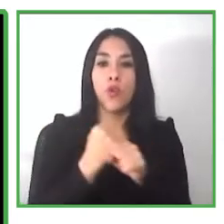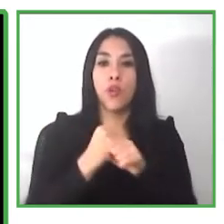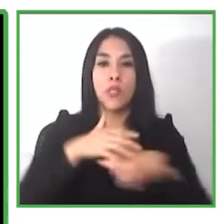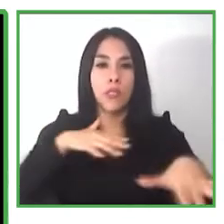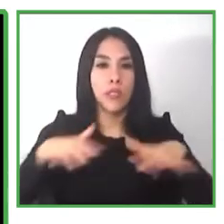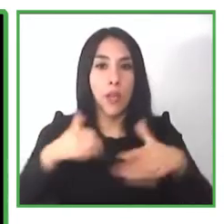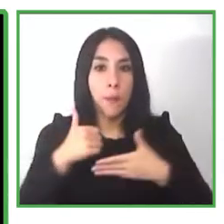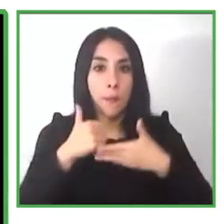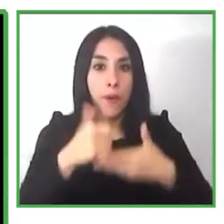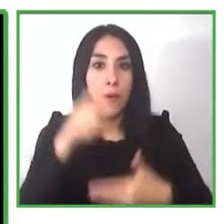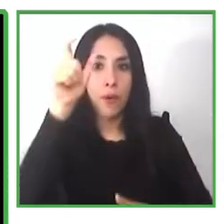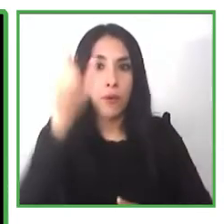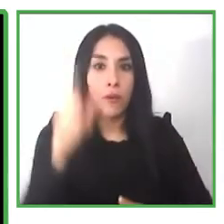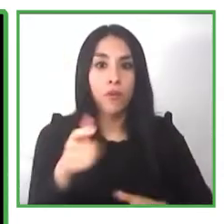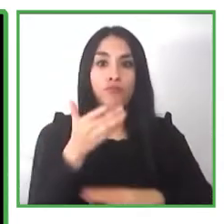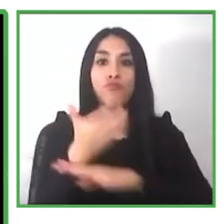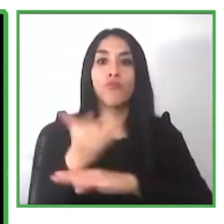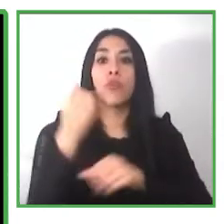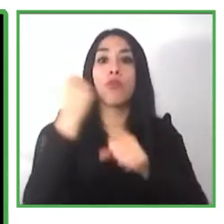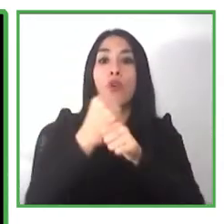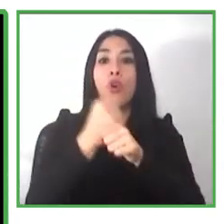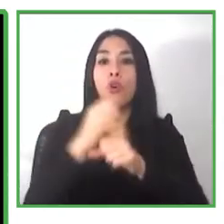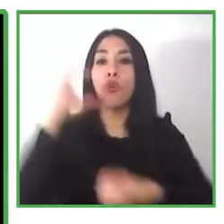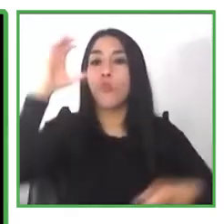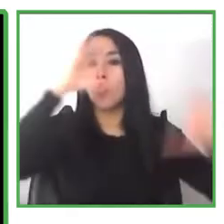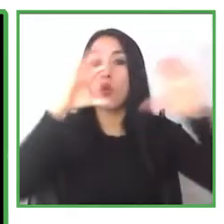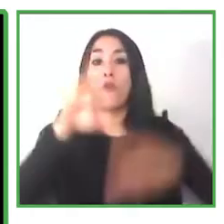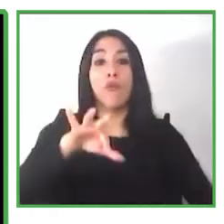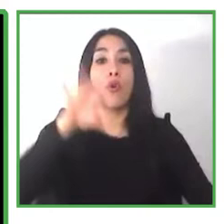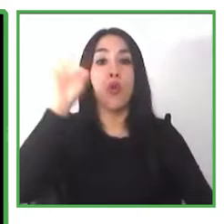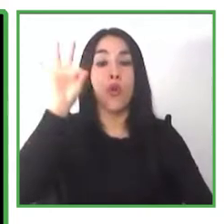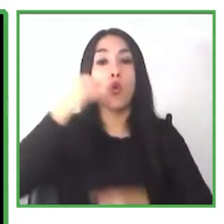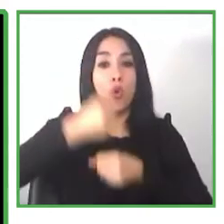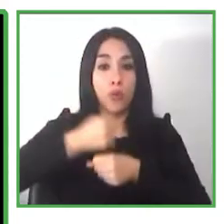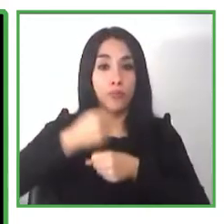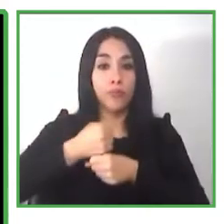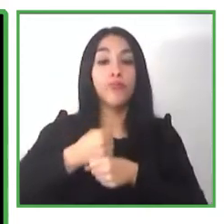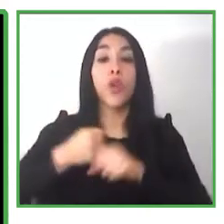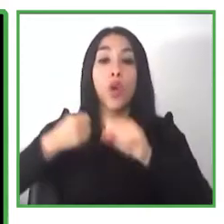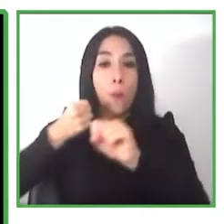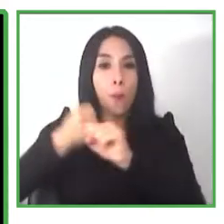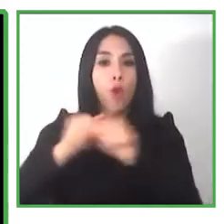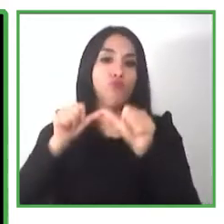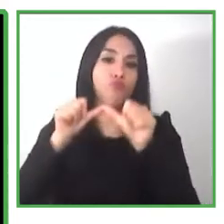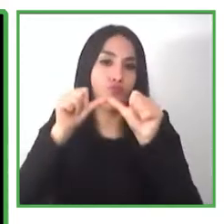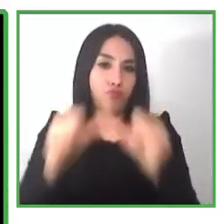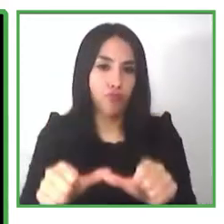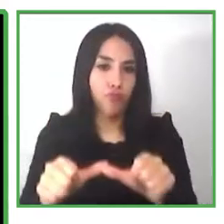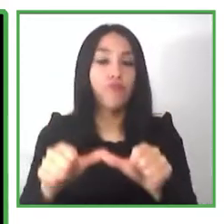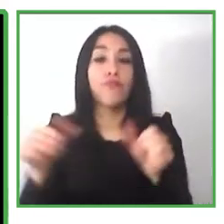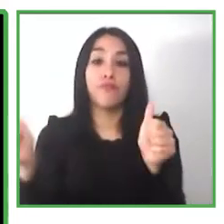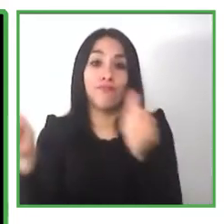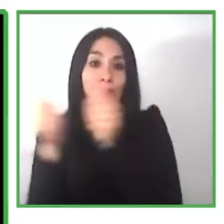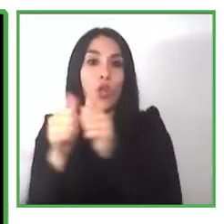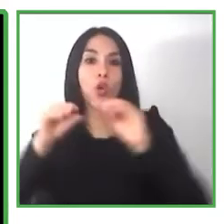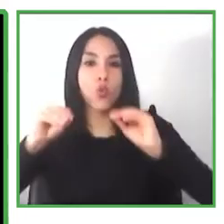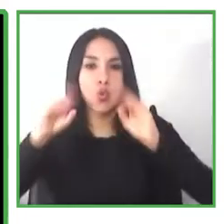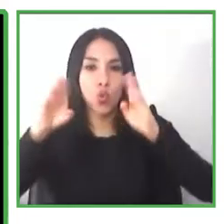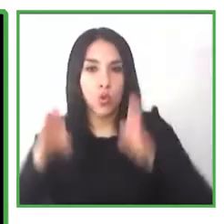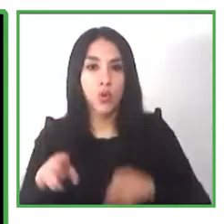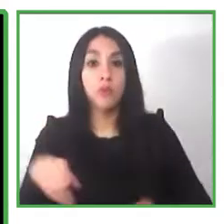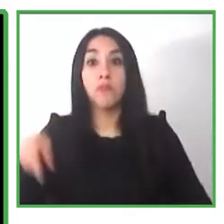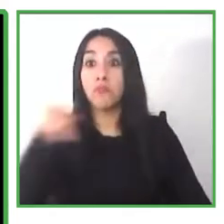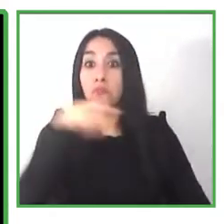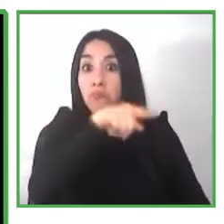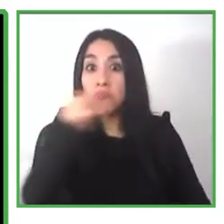and identifies career choices we do this by providing one-to-one sessions to develop a vocational profile